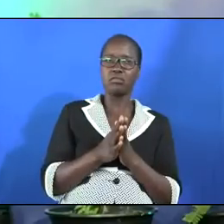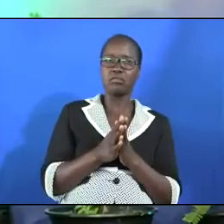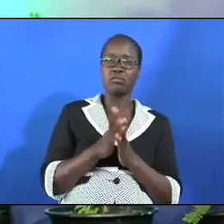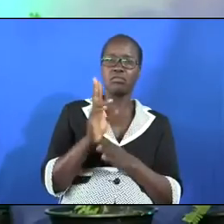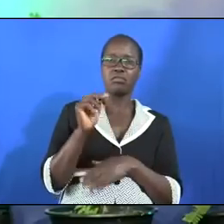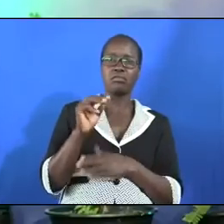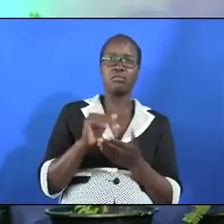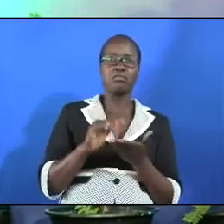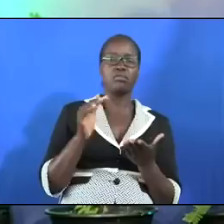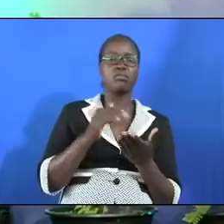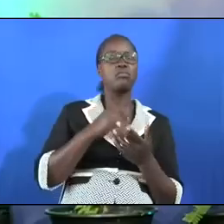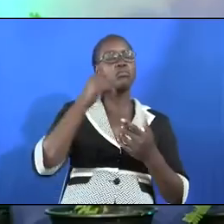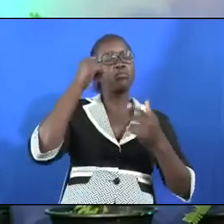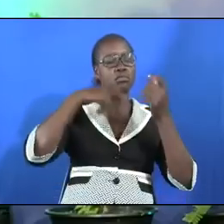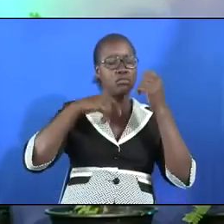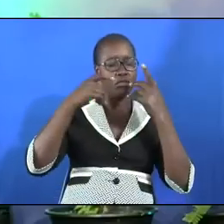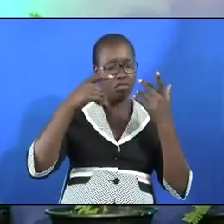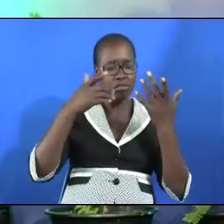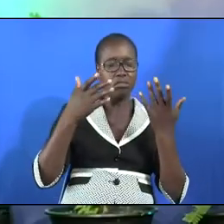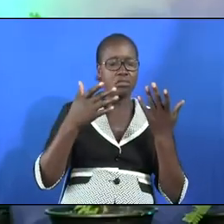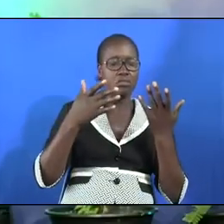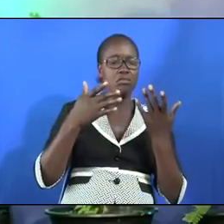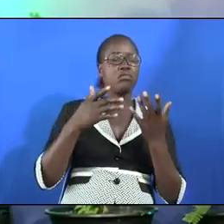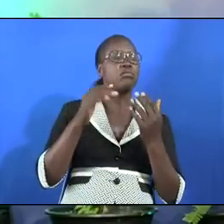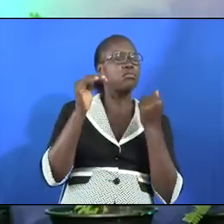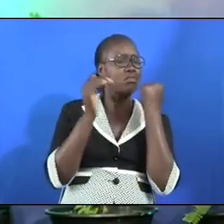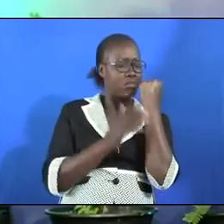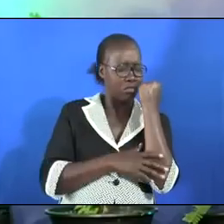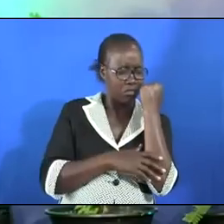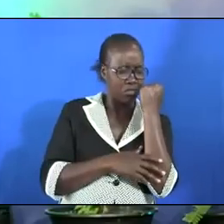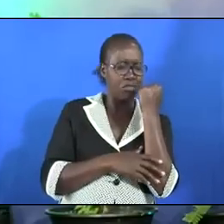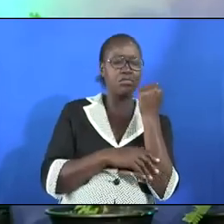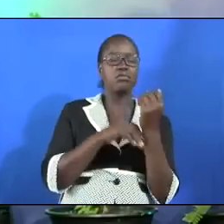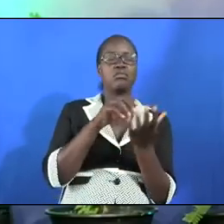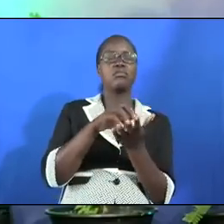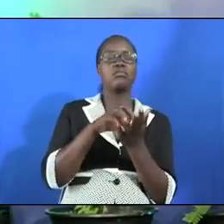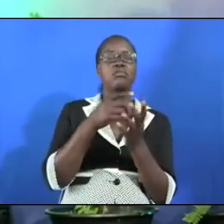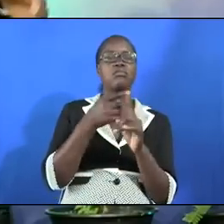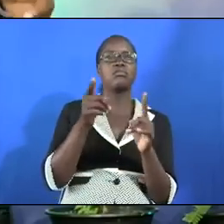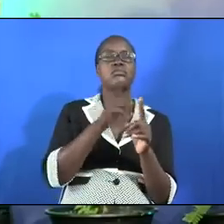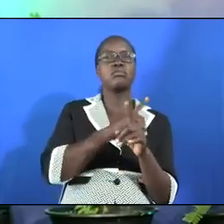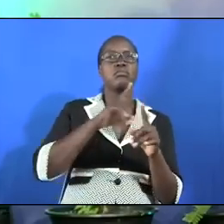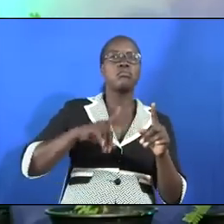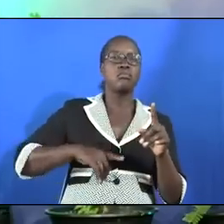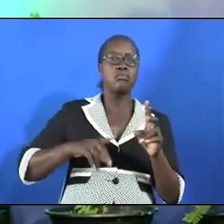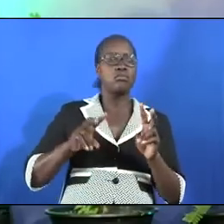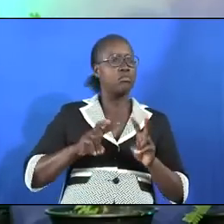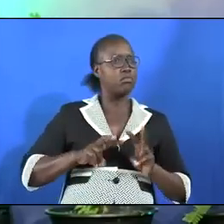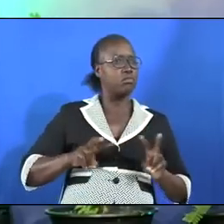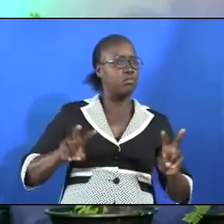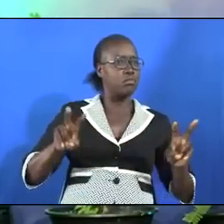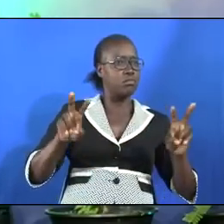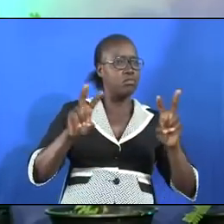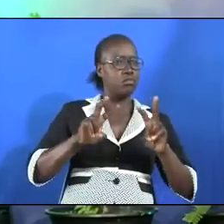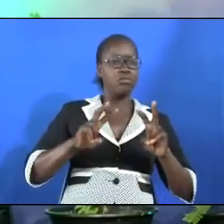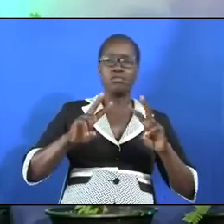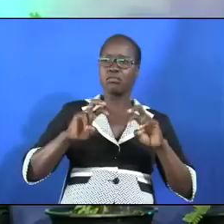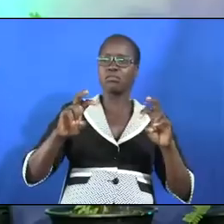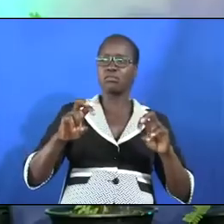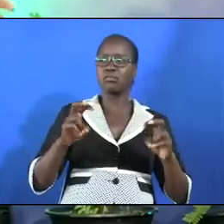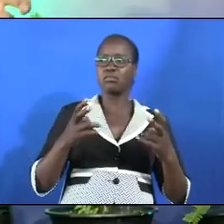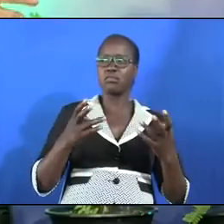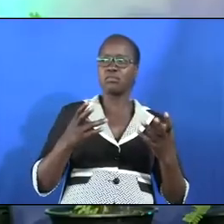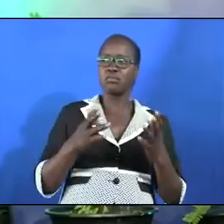no more mourning our deplorable situation but rather Lord we will look around and seek to help